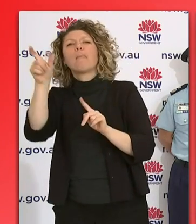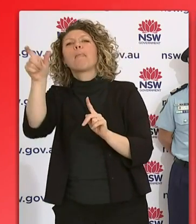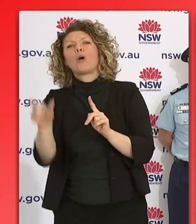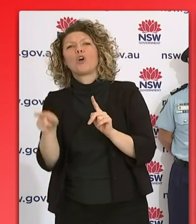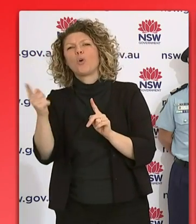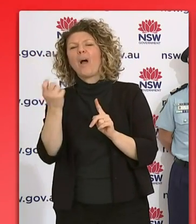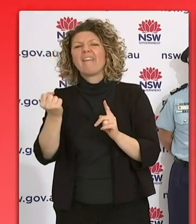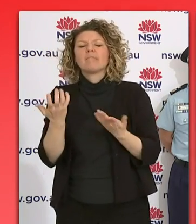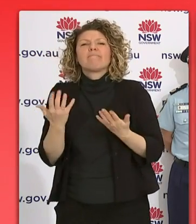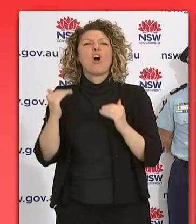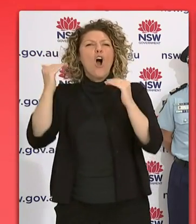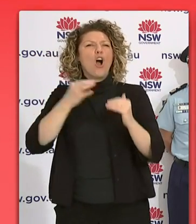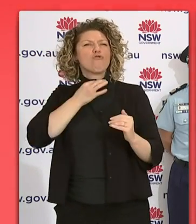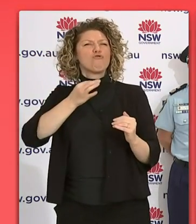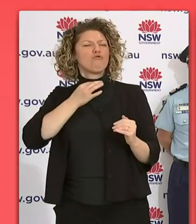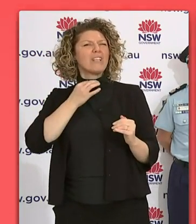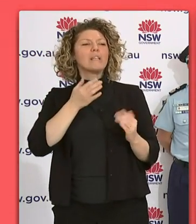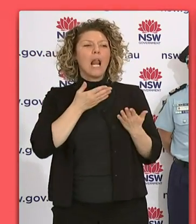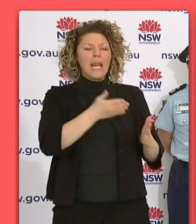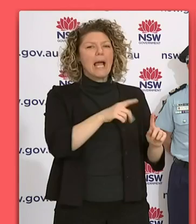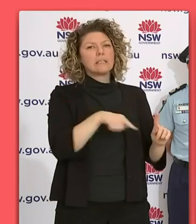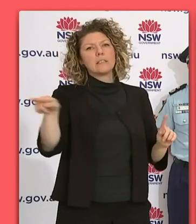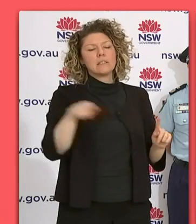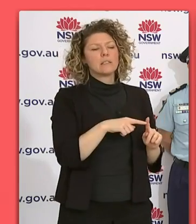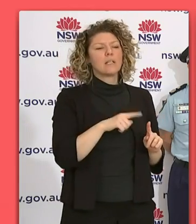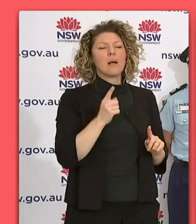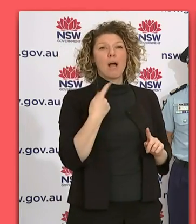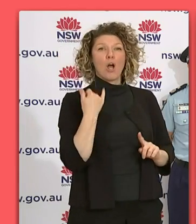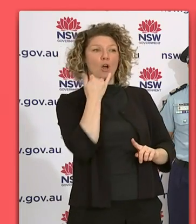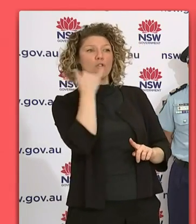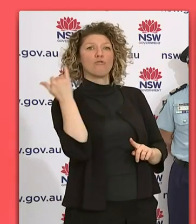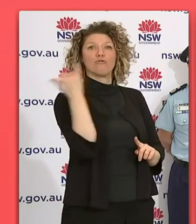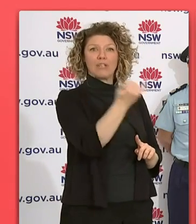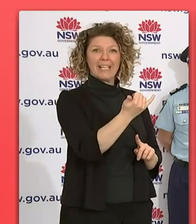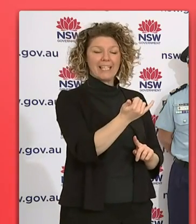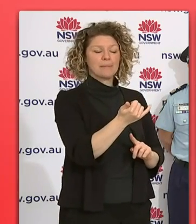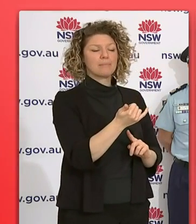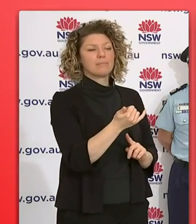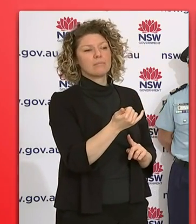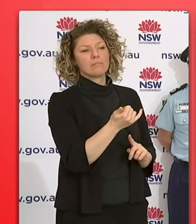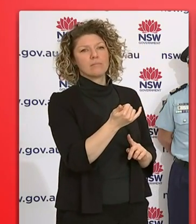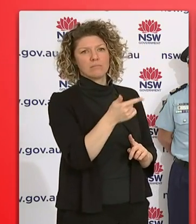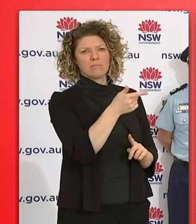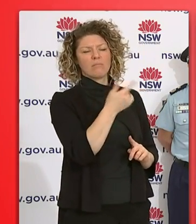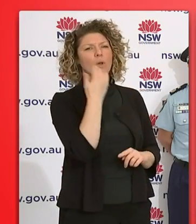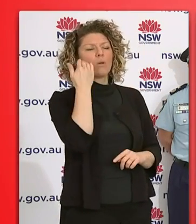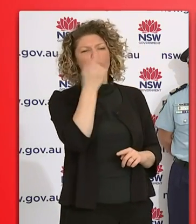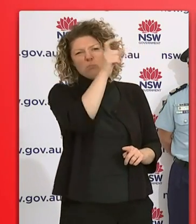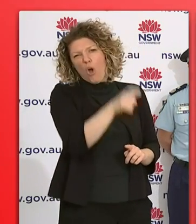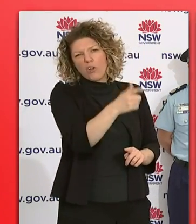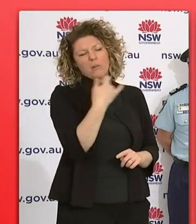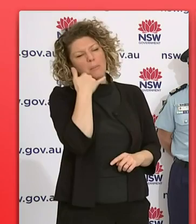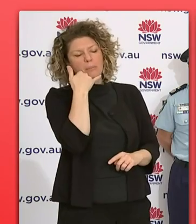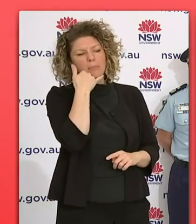New South Wales, they say, uh, that's, they couldn't tell you whether it's a family member who's allowed to go. And they say it's up to the police officer